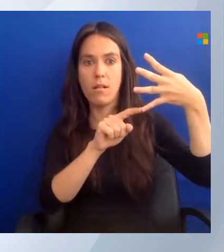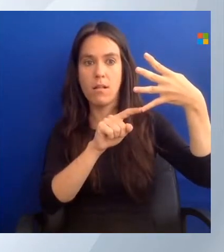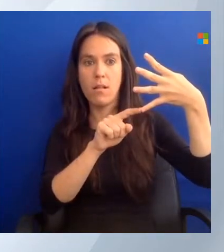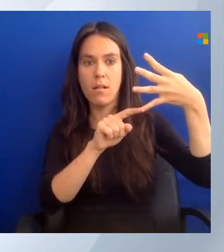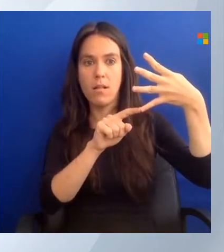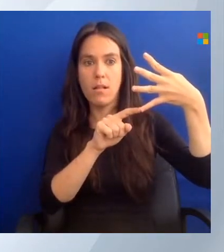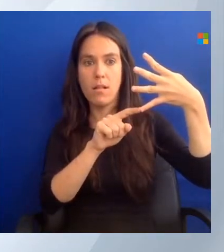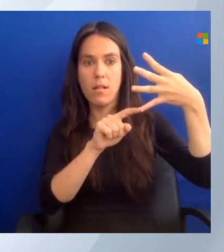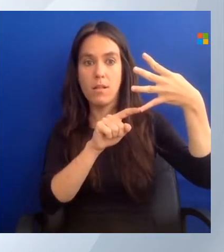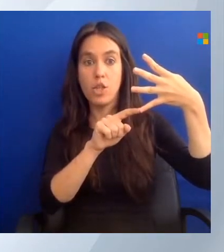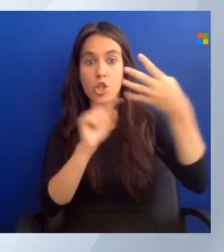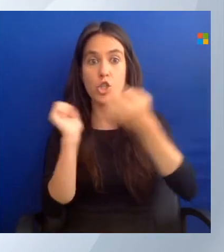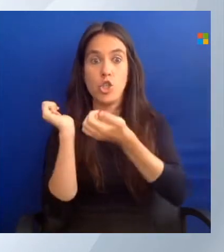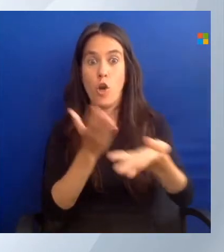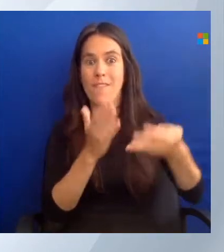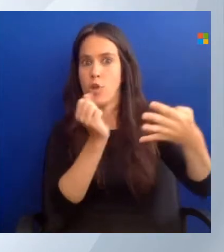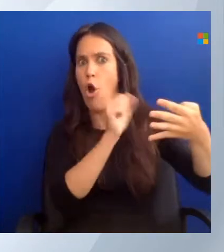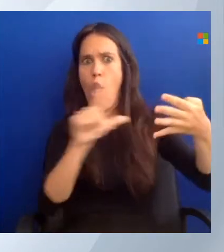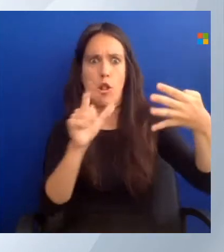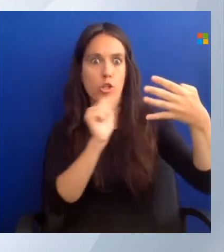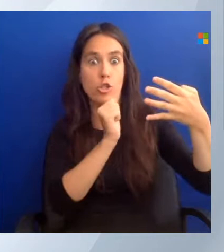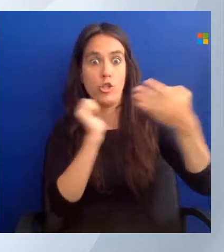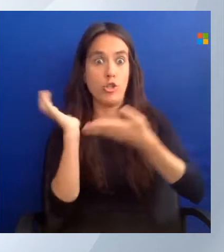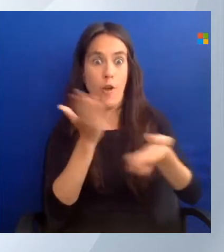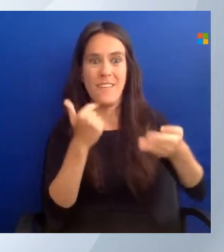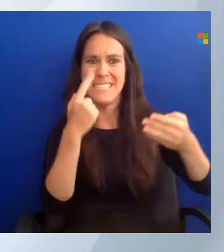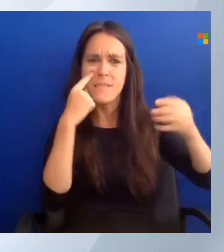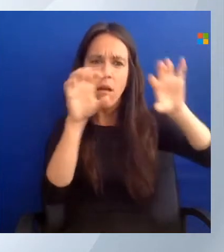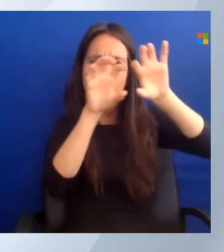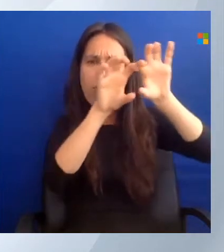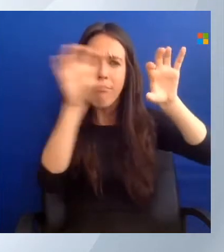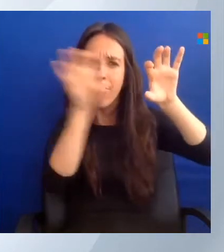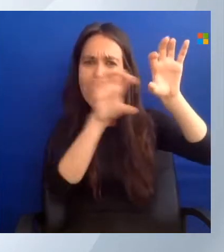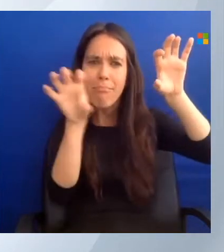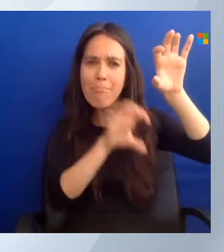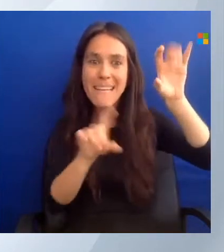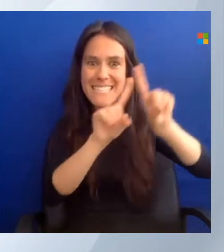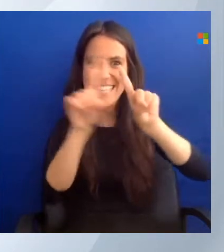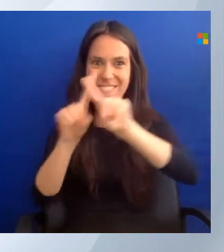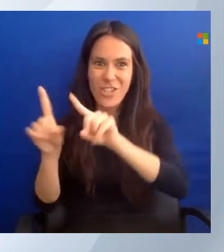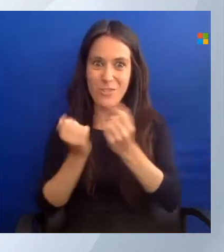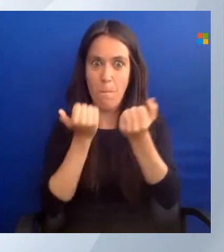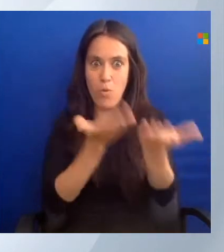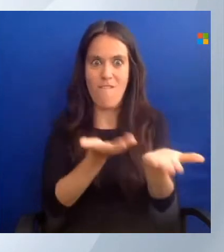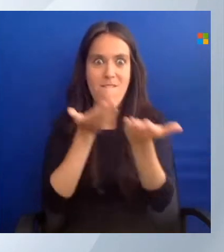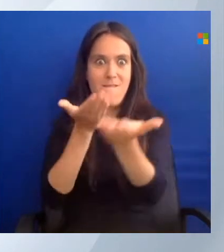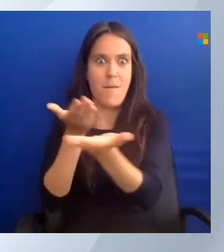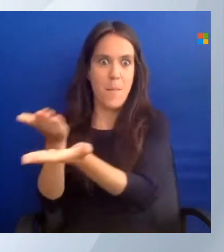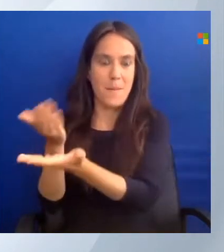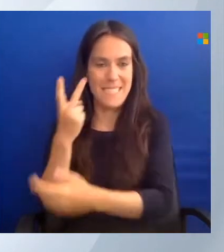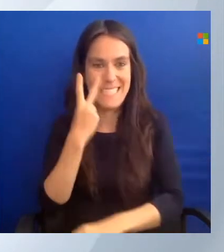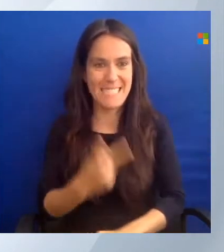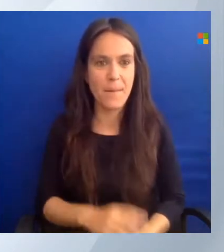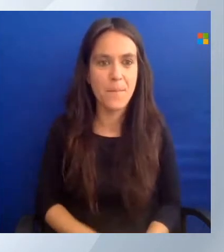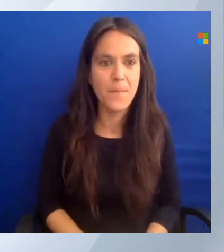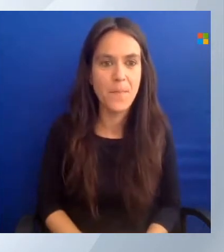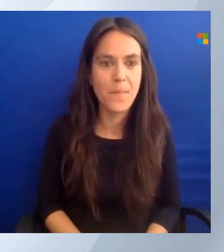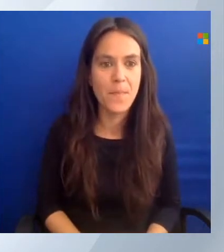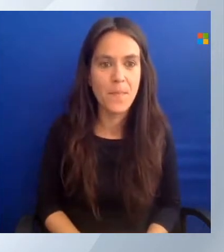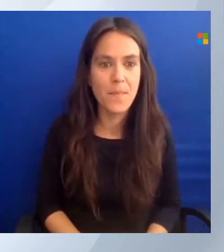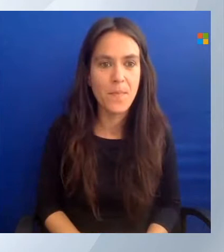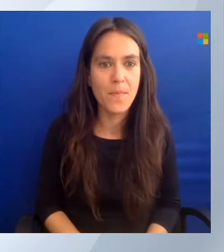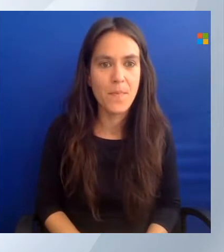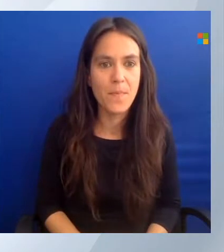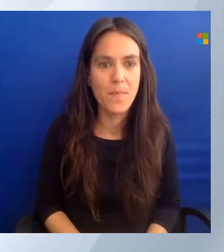the categories that Azure has. And compute is something you will often work with at